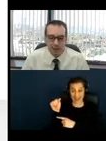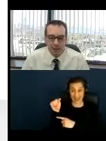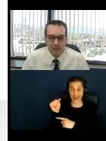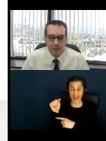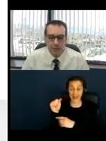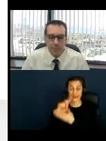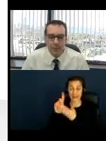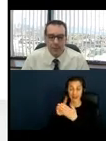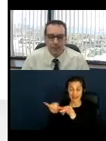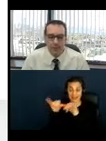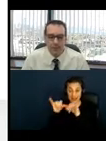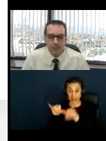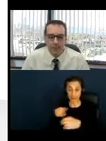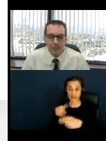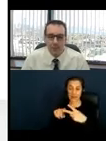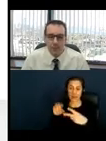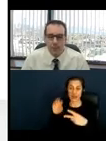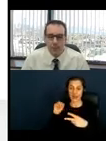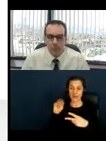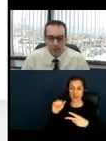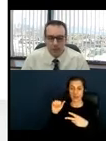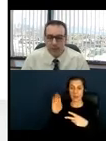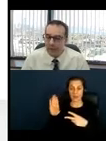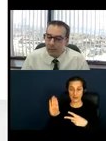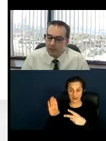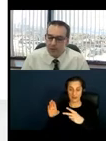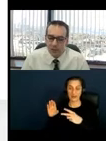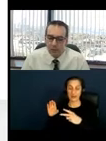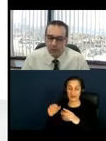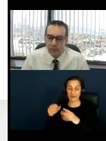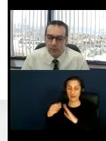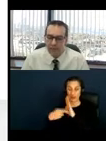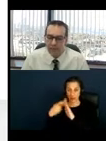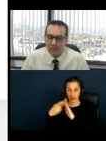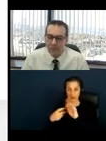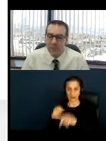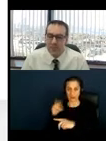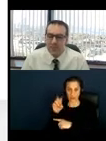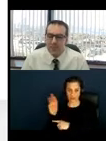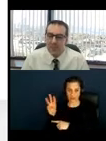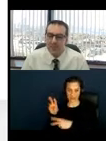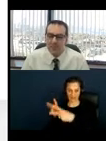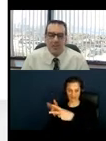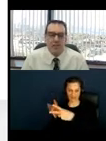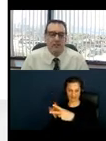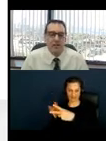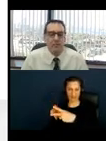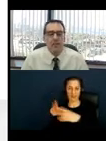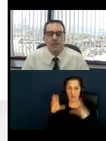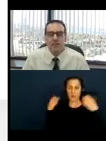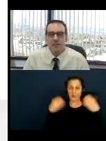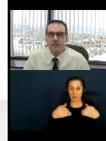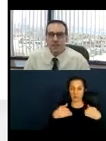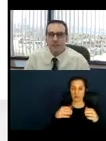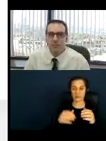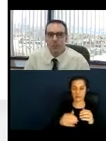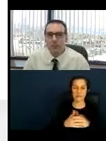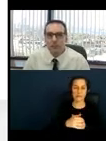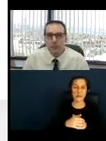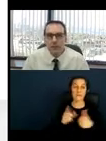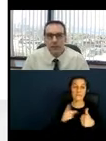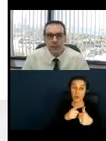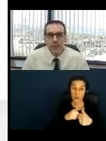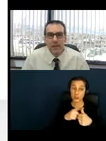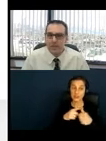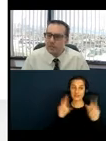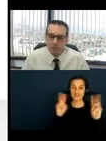regulations. Now the one topic that I want to start with is really the discussion of the obligations of an accessible route.